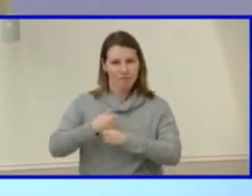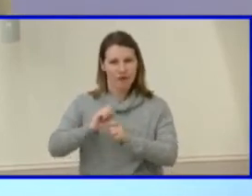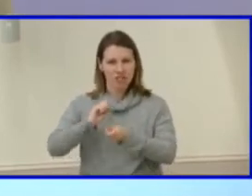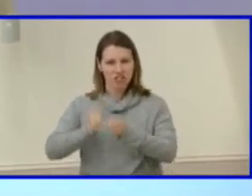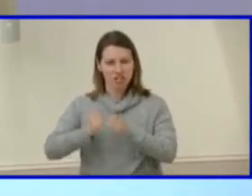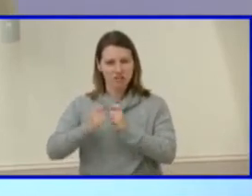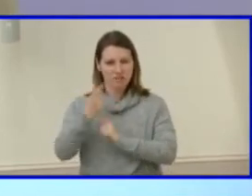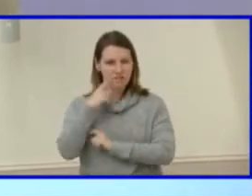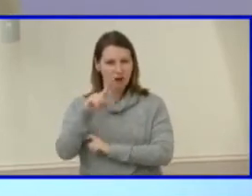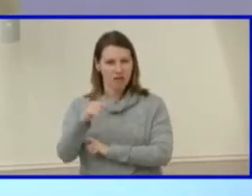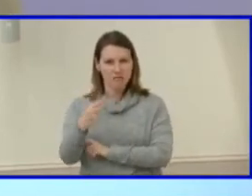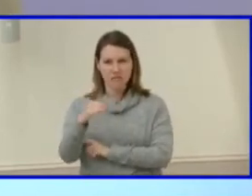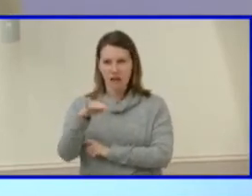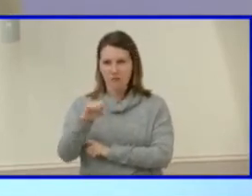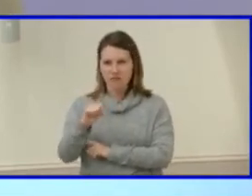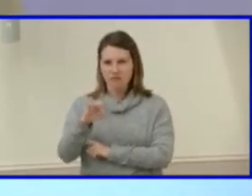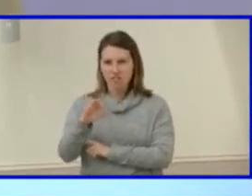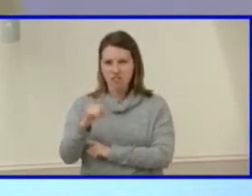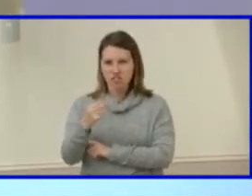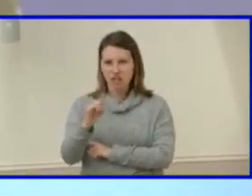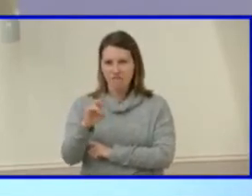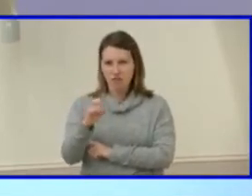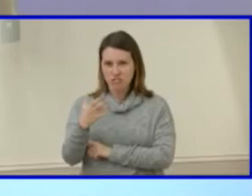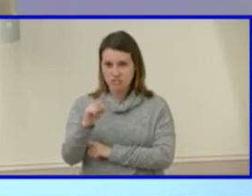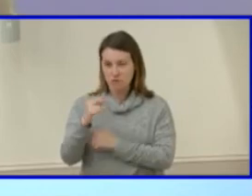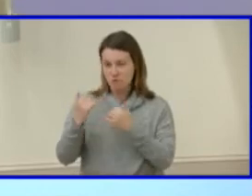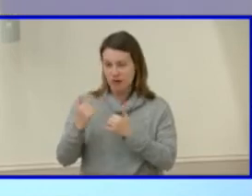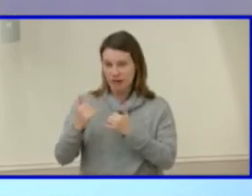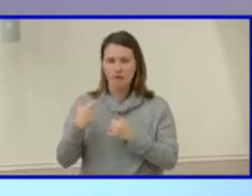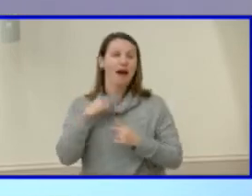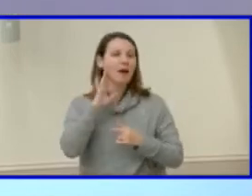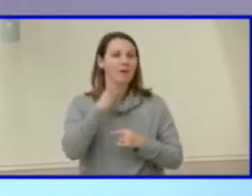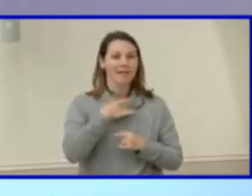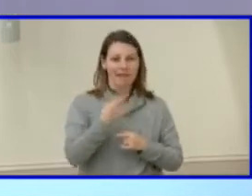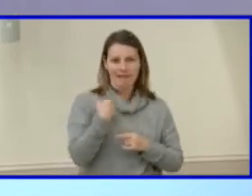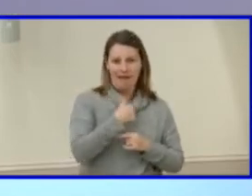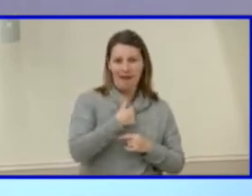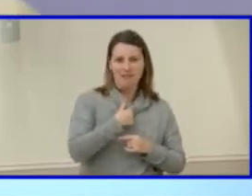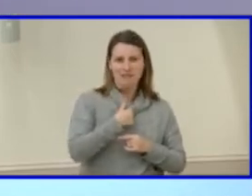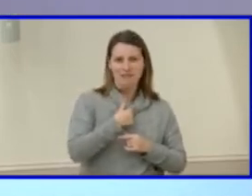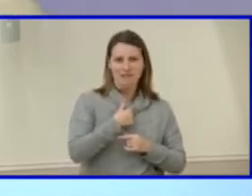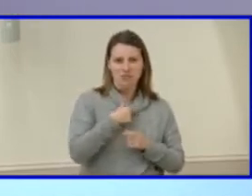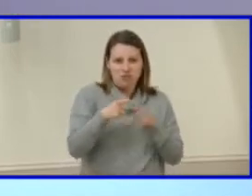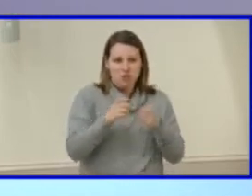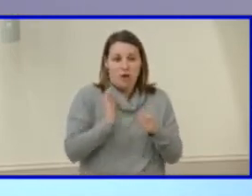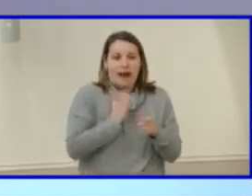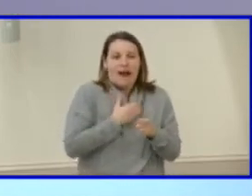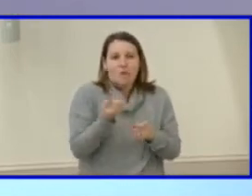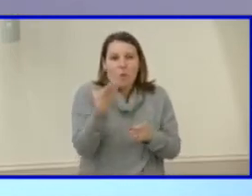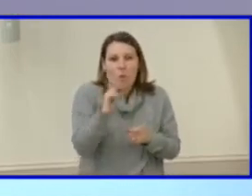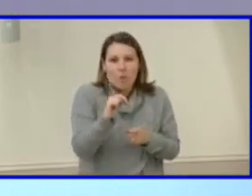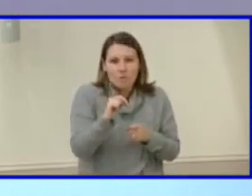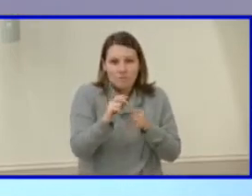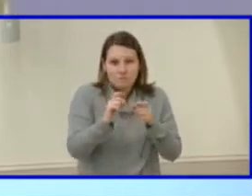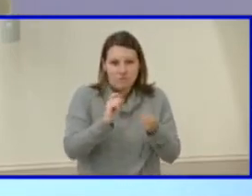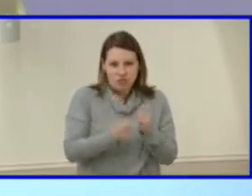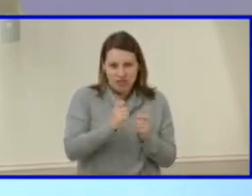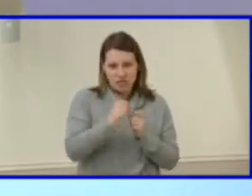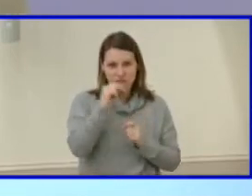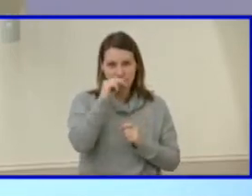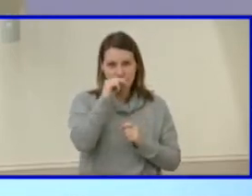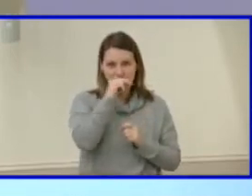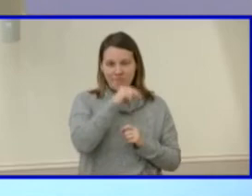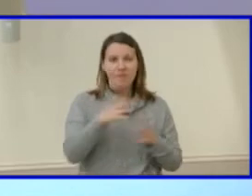in that process. So I would like for us to be in charge of our changes, what works for Henrico and what